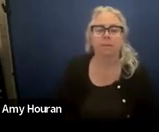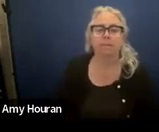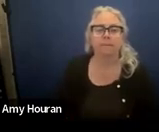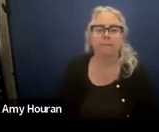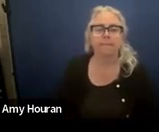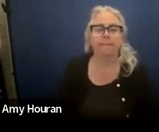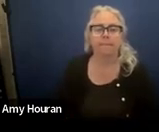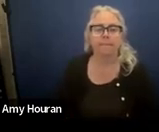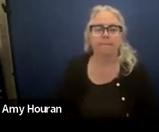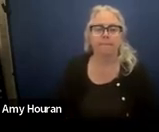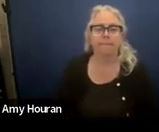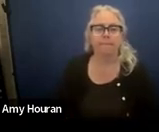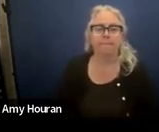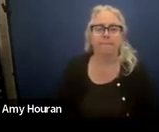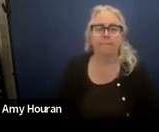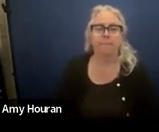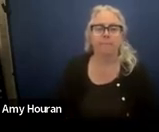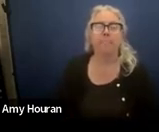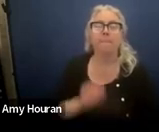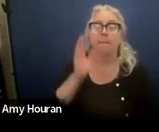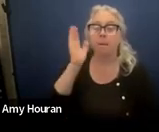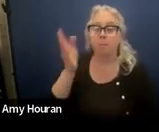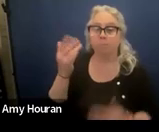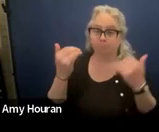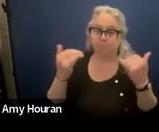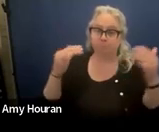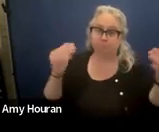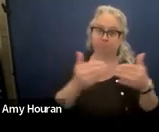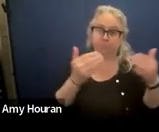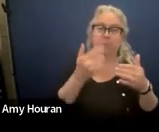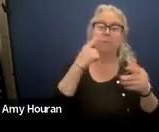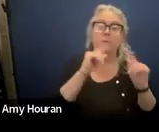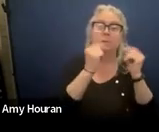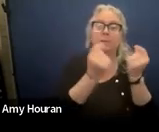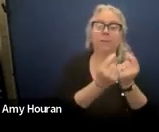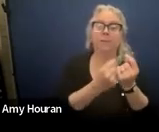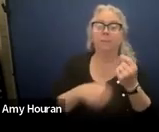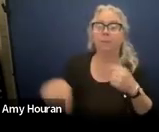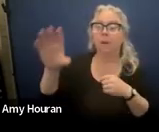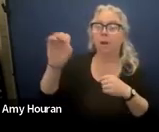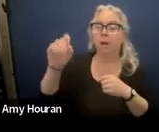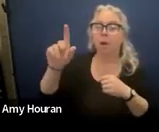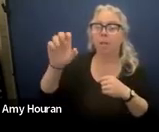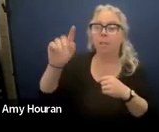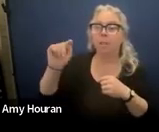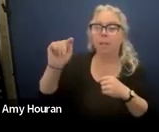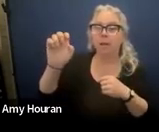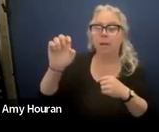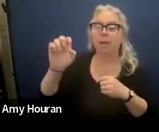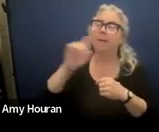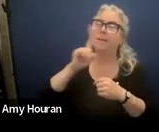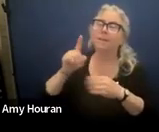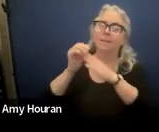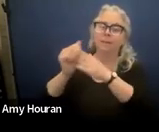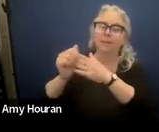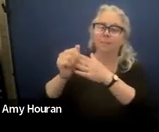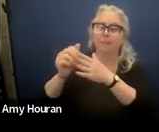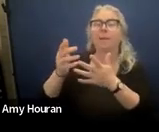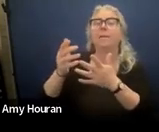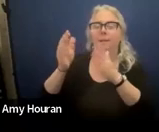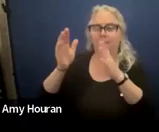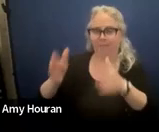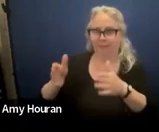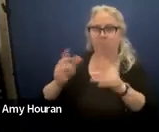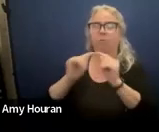so we will do some introductions for our team so colette sullivan is our fearless team leader and the federal programs